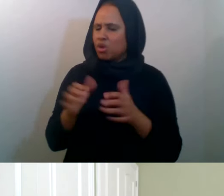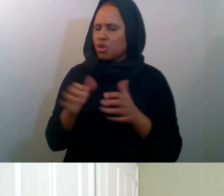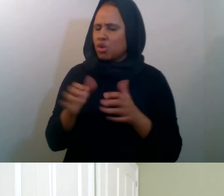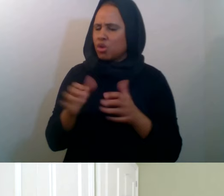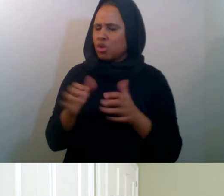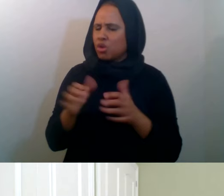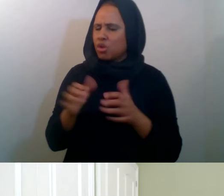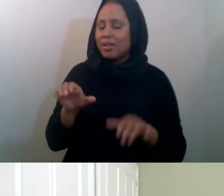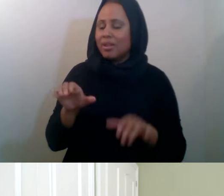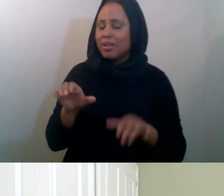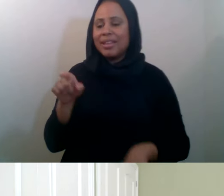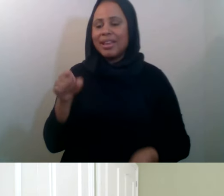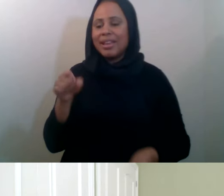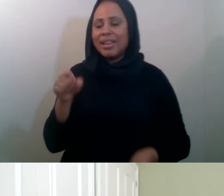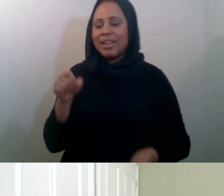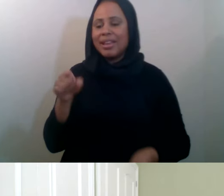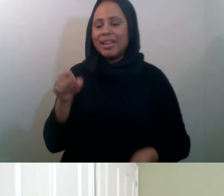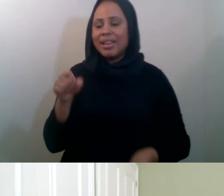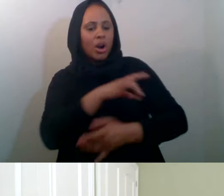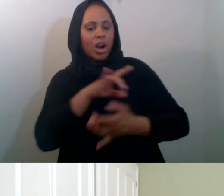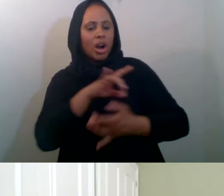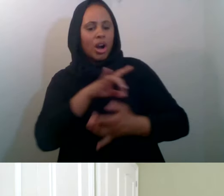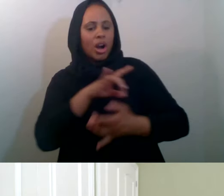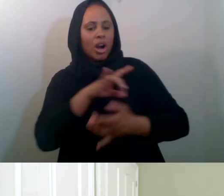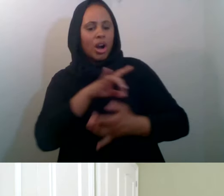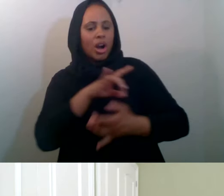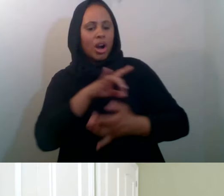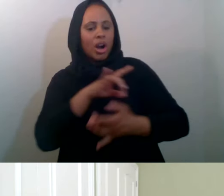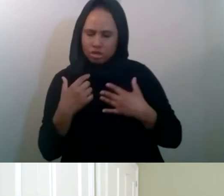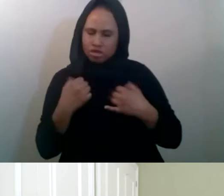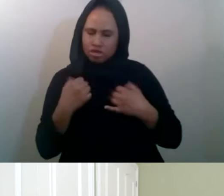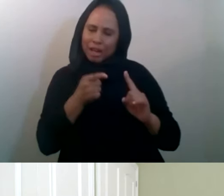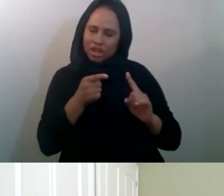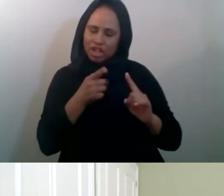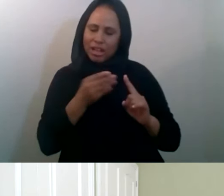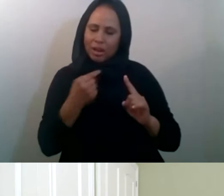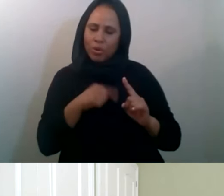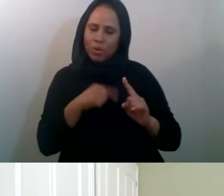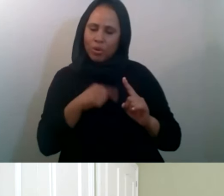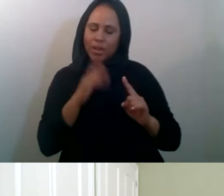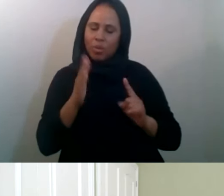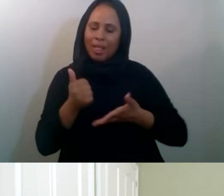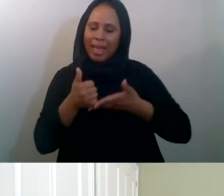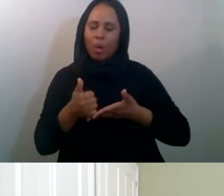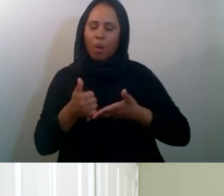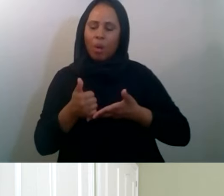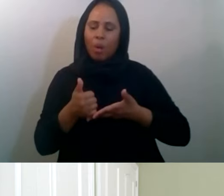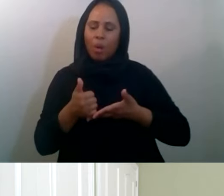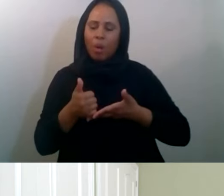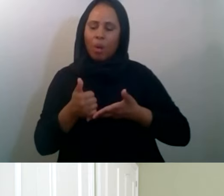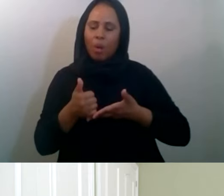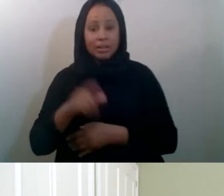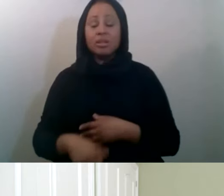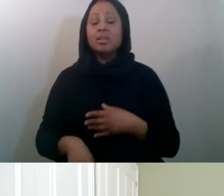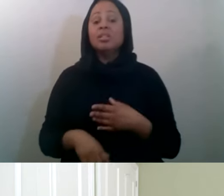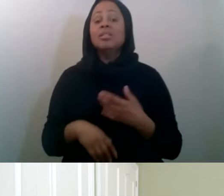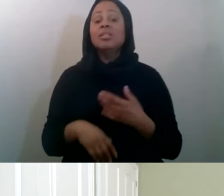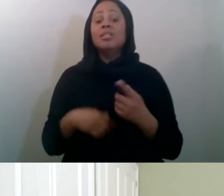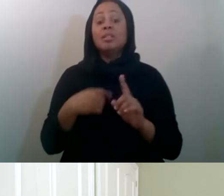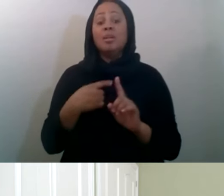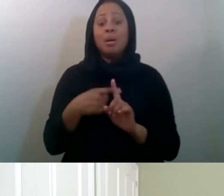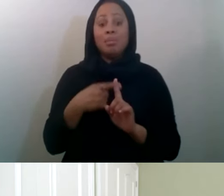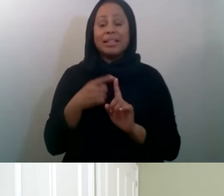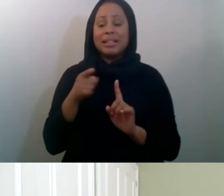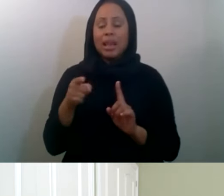intentionality of like, we're going to take this effort on and we're going to help build this mosque. And then two, uh, they just went very